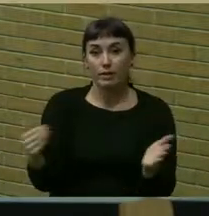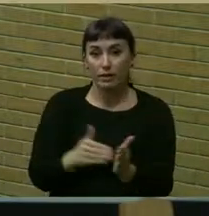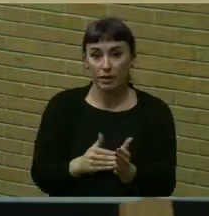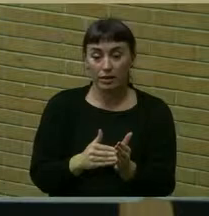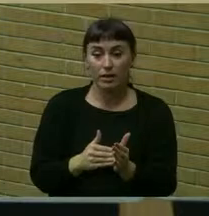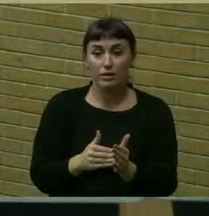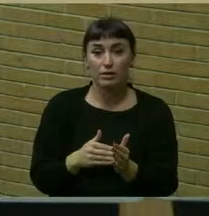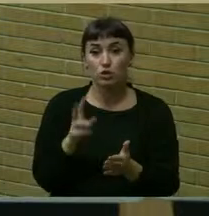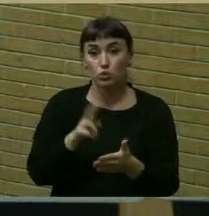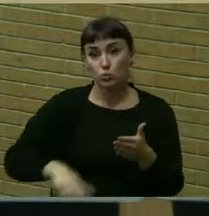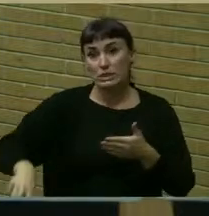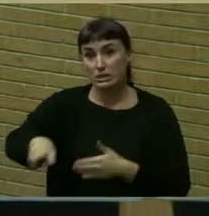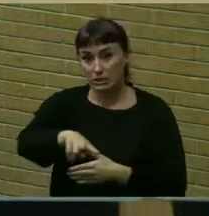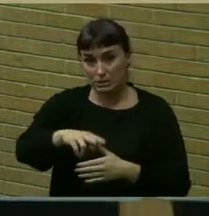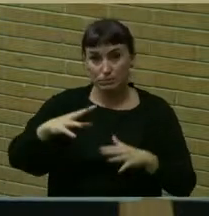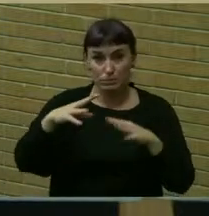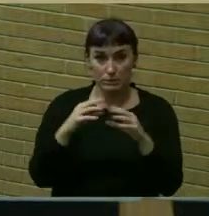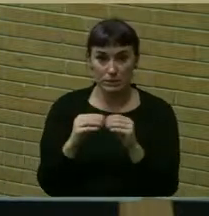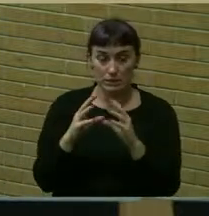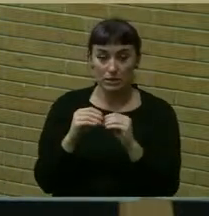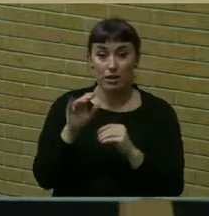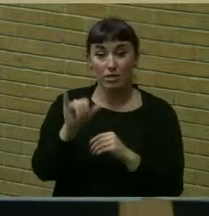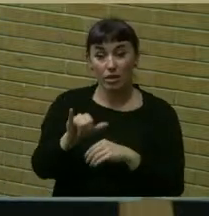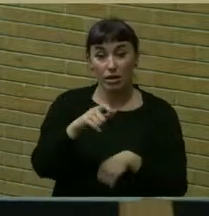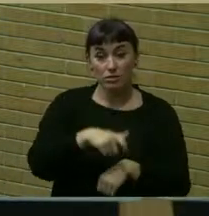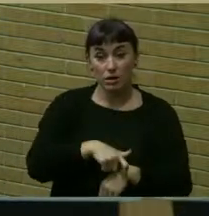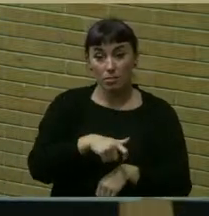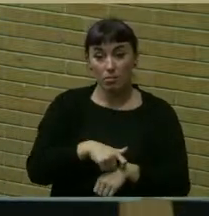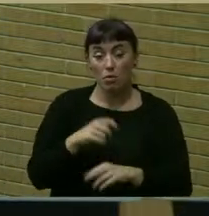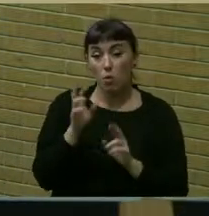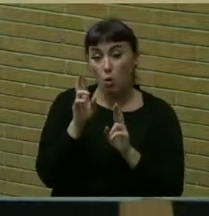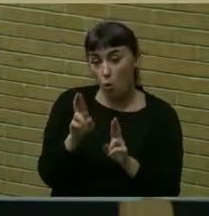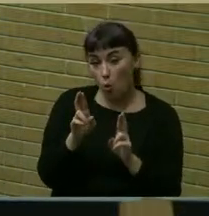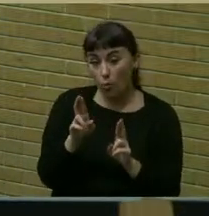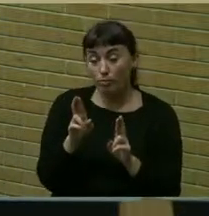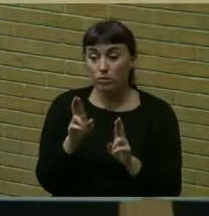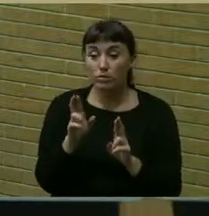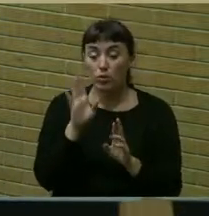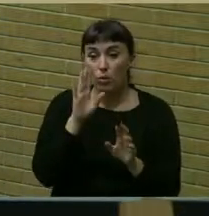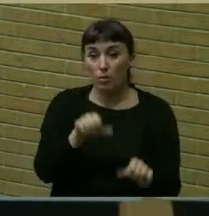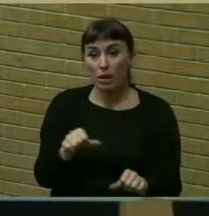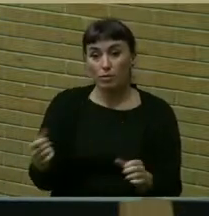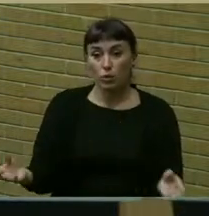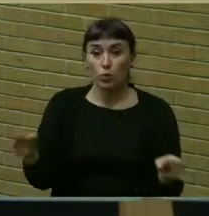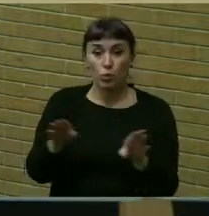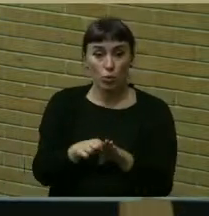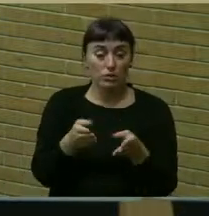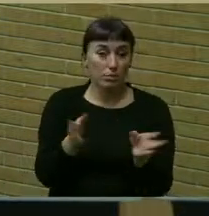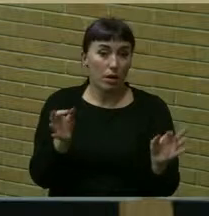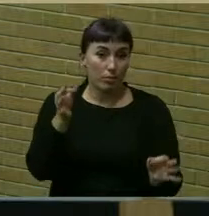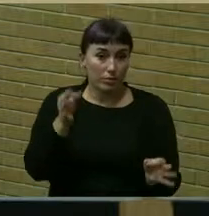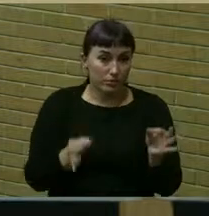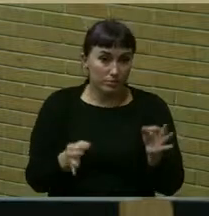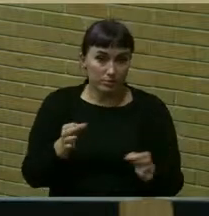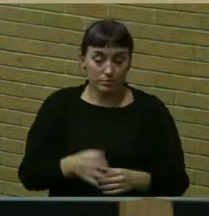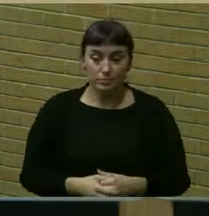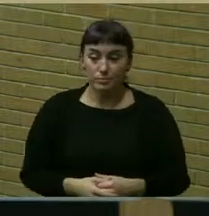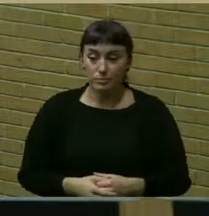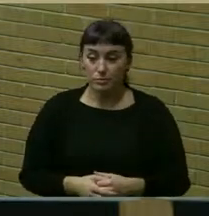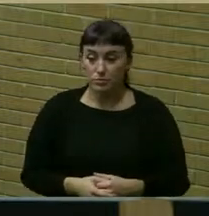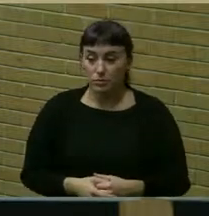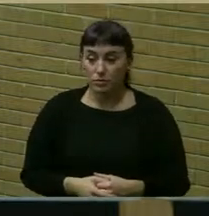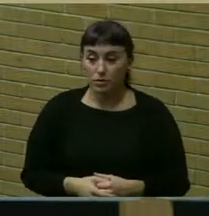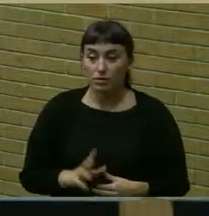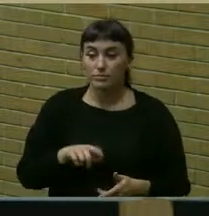in two weeks at that time i hope and expect we'll be able to close the public hearing and at the very